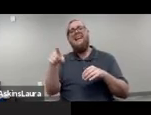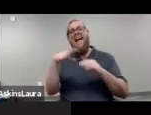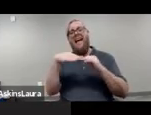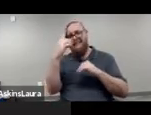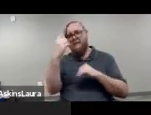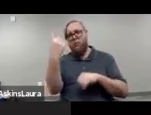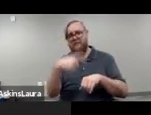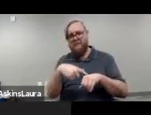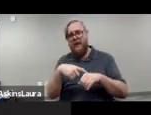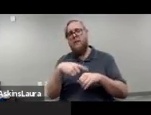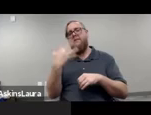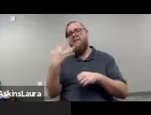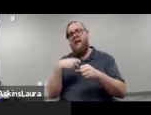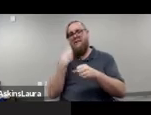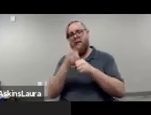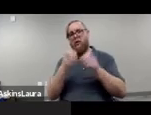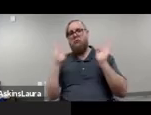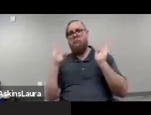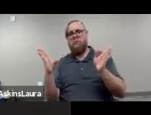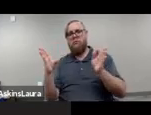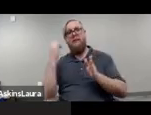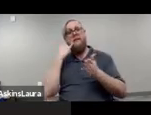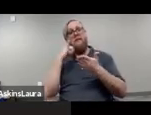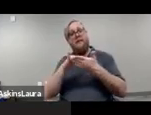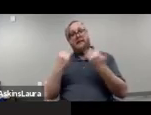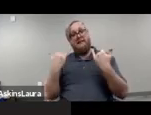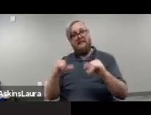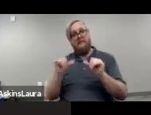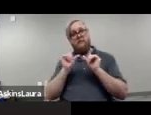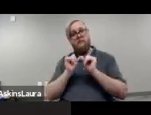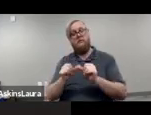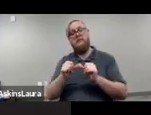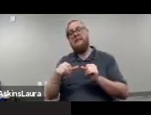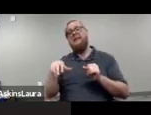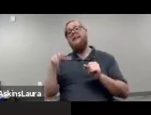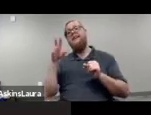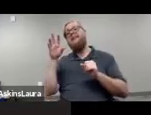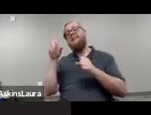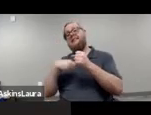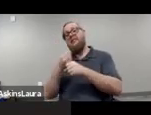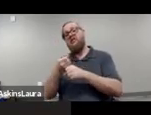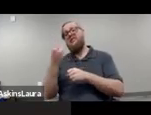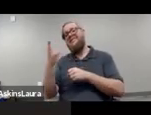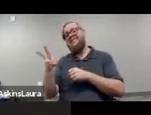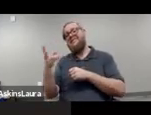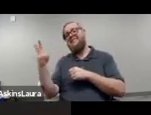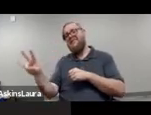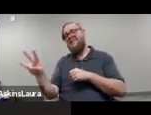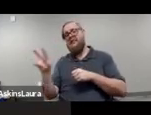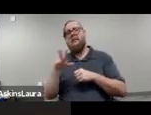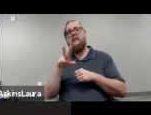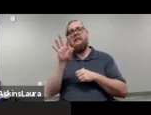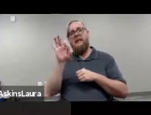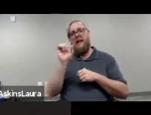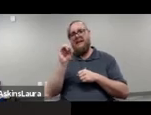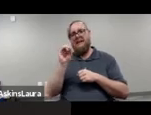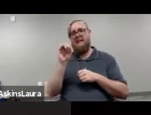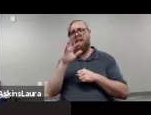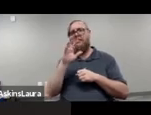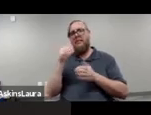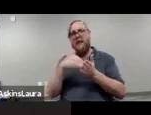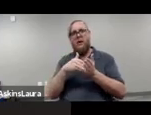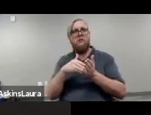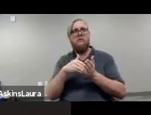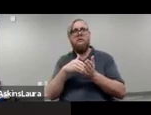If this finding still holds true, then in fiscal year 16-17, 90,731